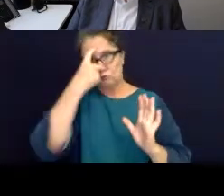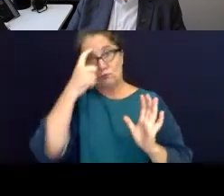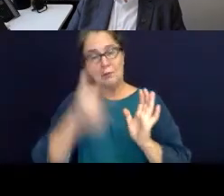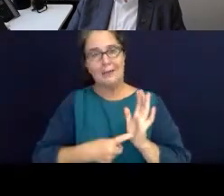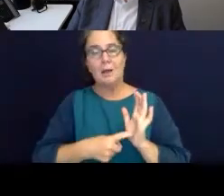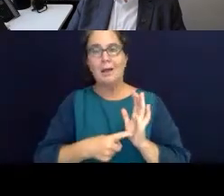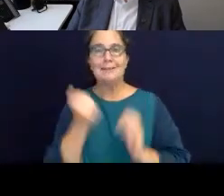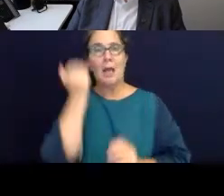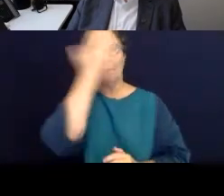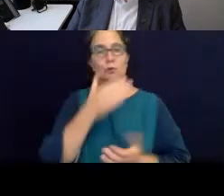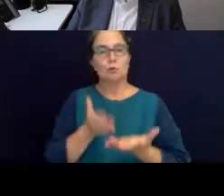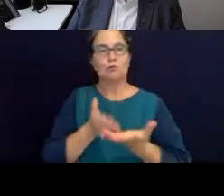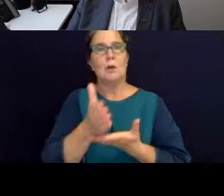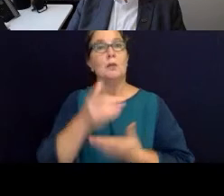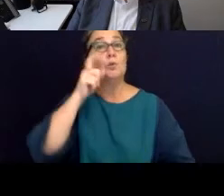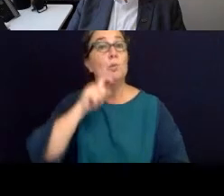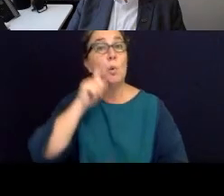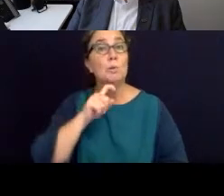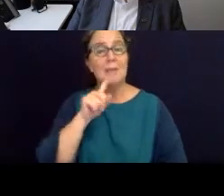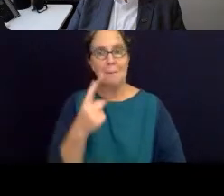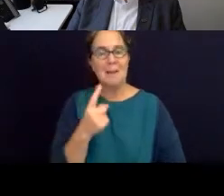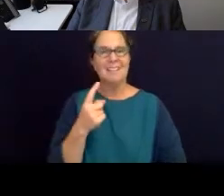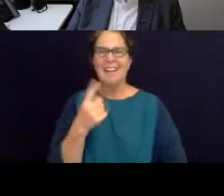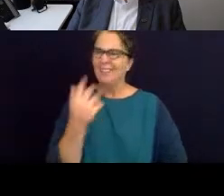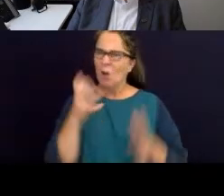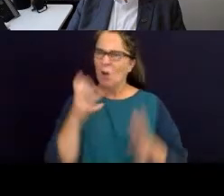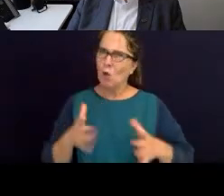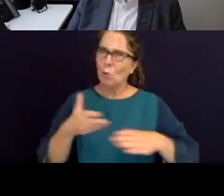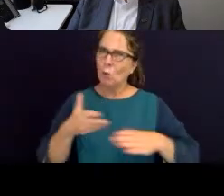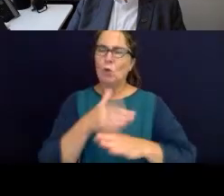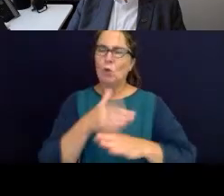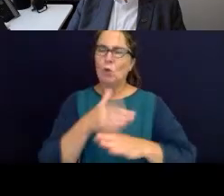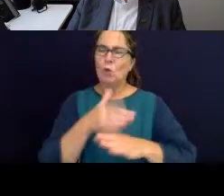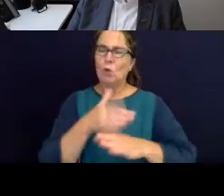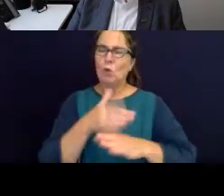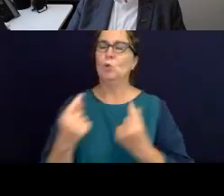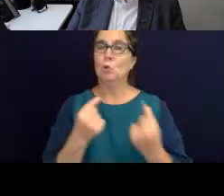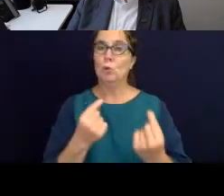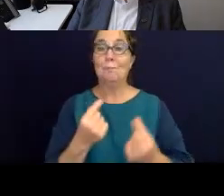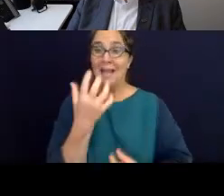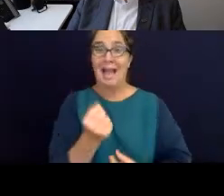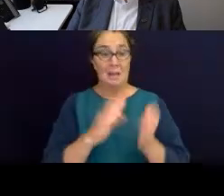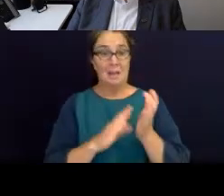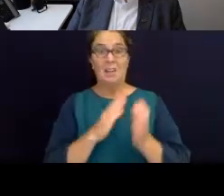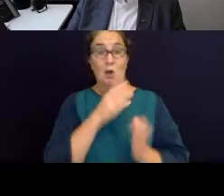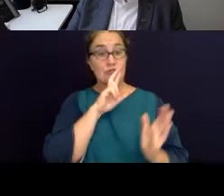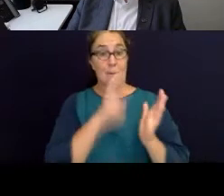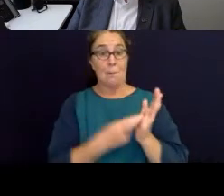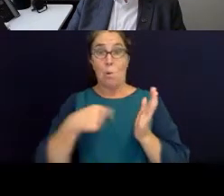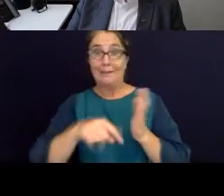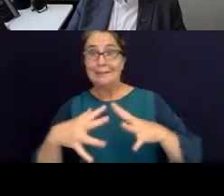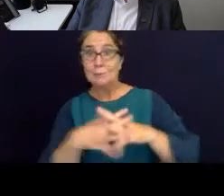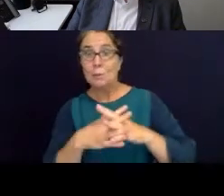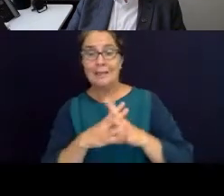is a very long way to go. So just, just this week, a report came out from the Murray-Darling Basin Authority that was looking at Aboriginal